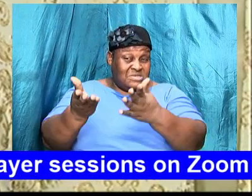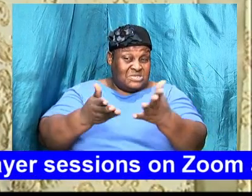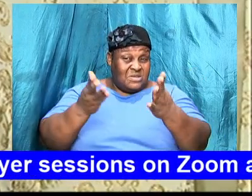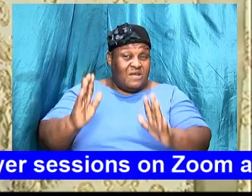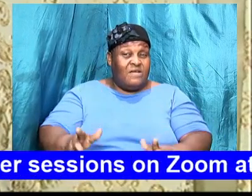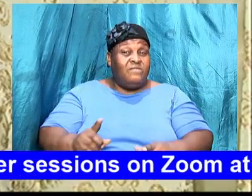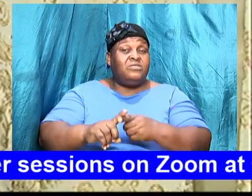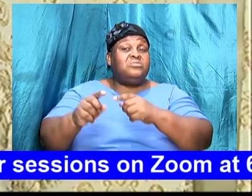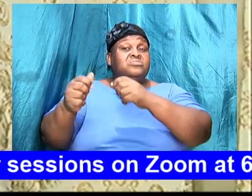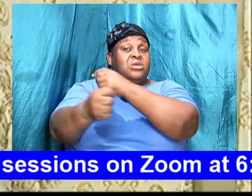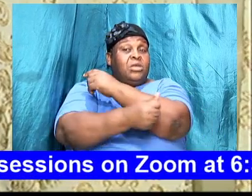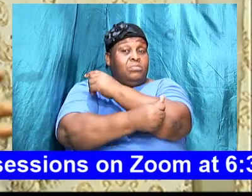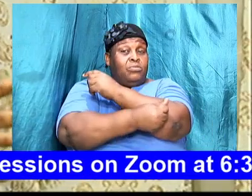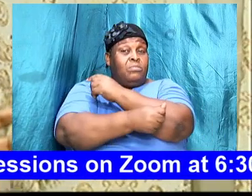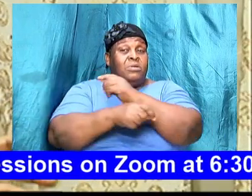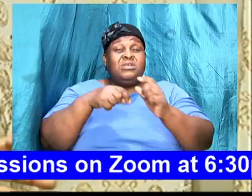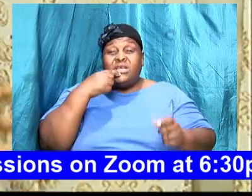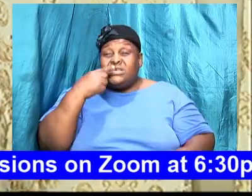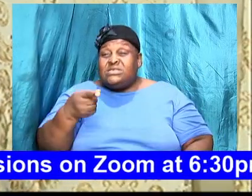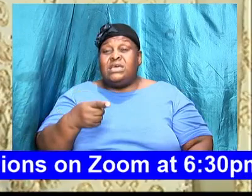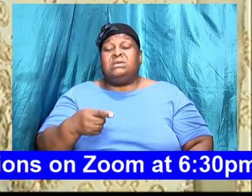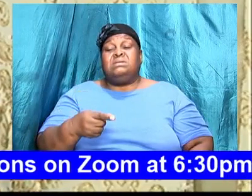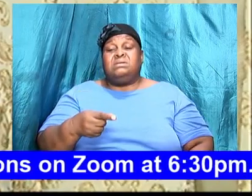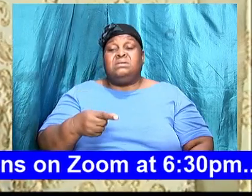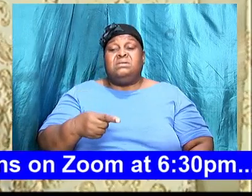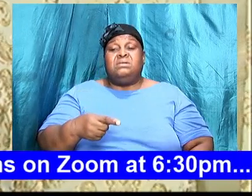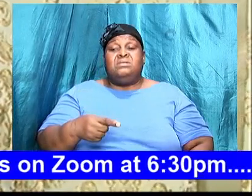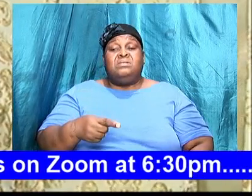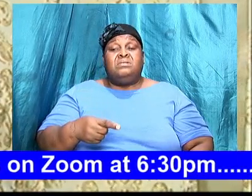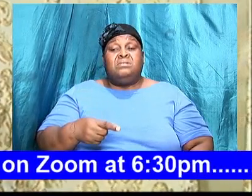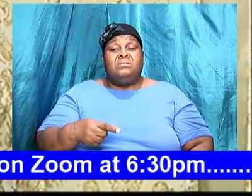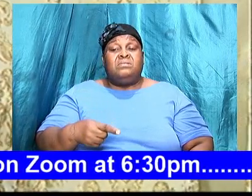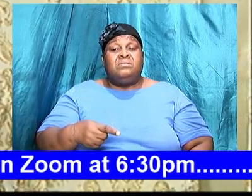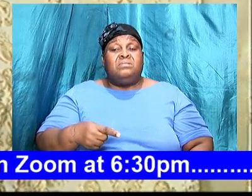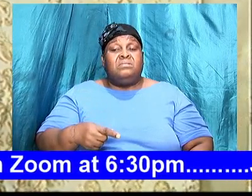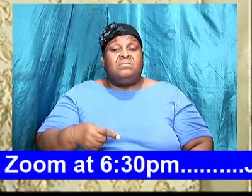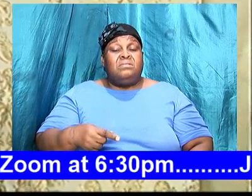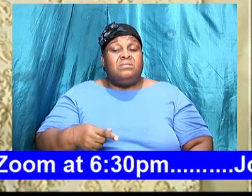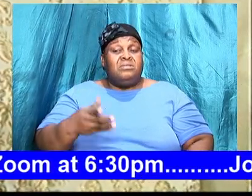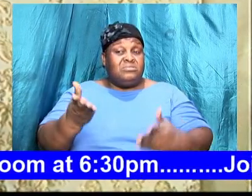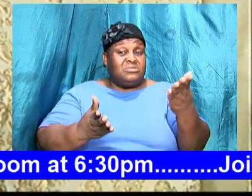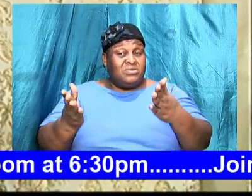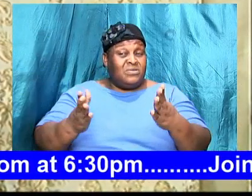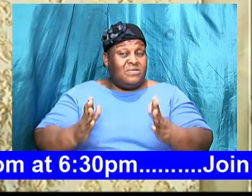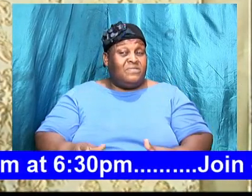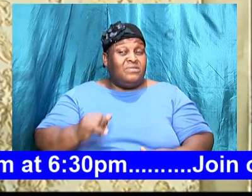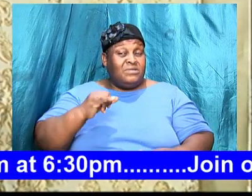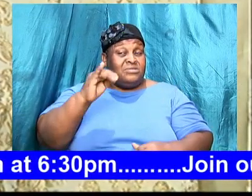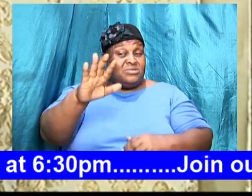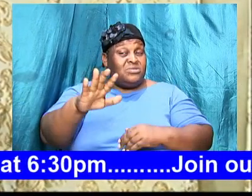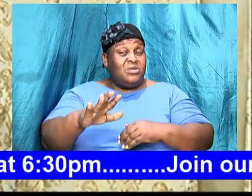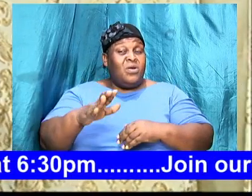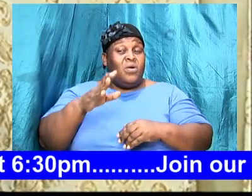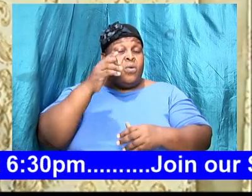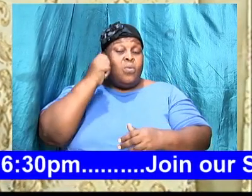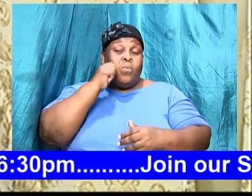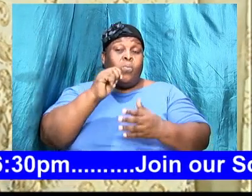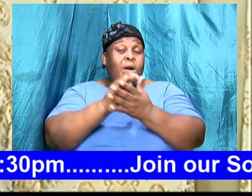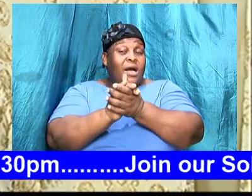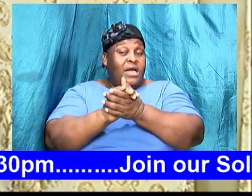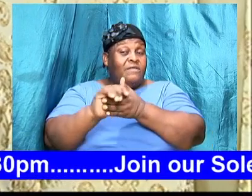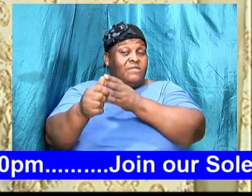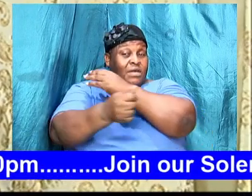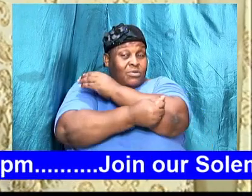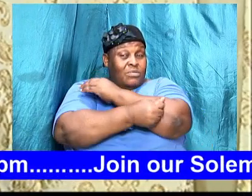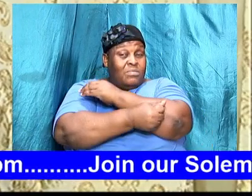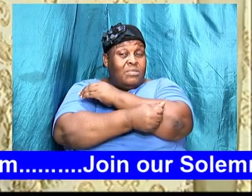Abraham and said look here this is your wife. What the Bible says that she was